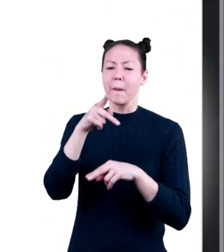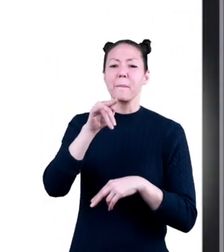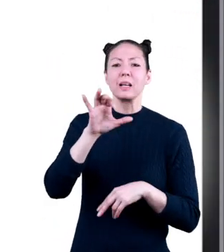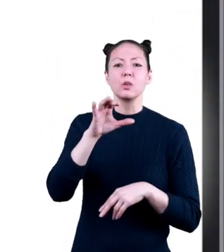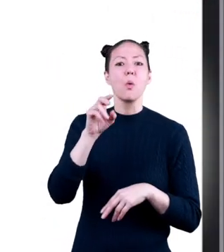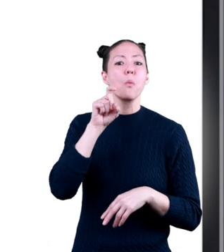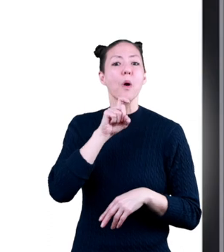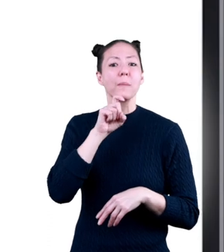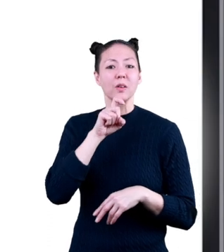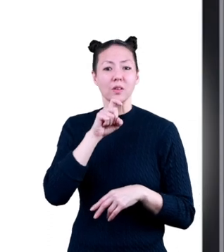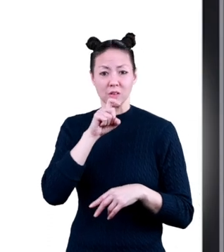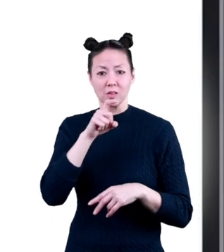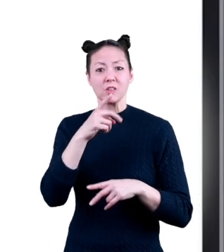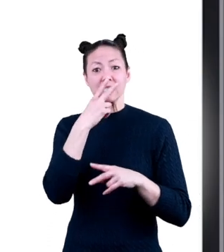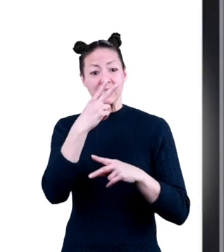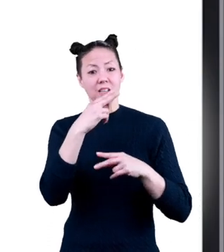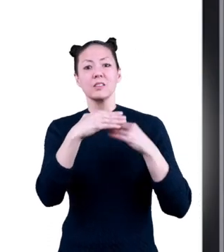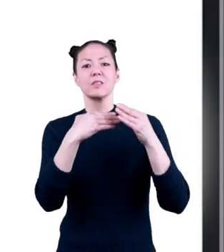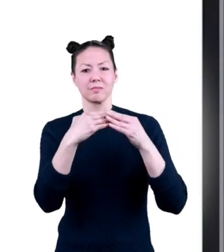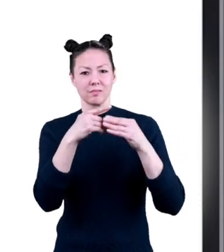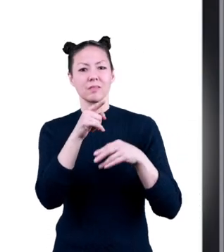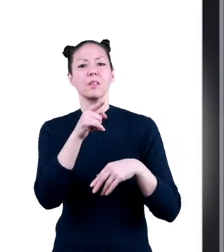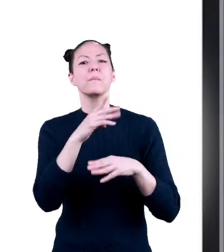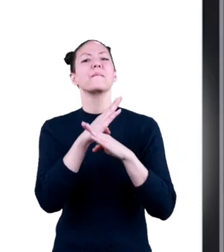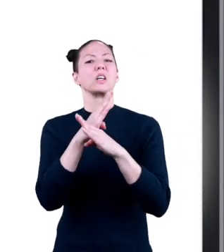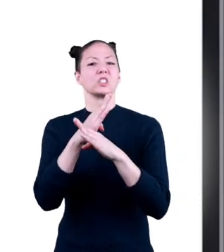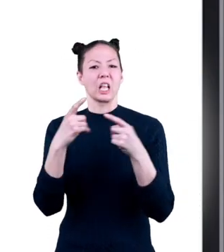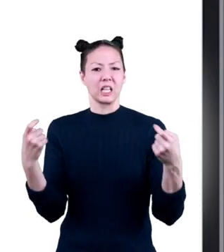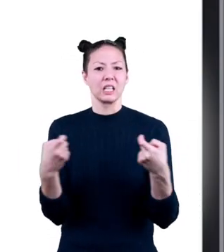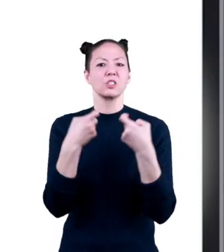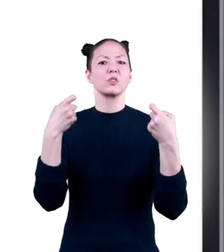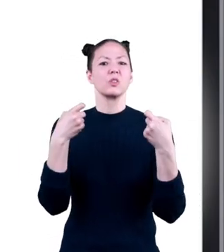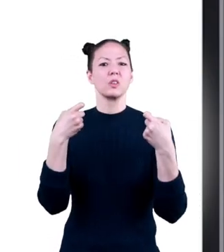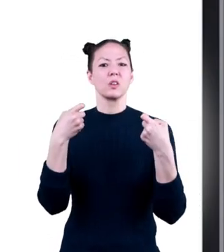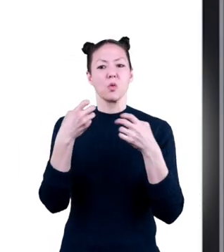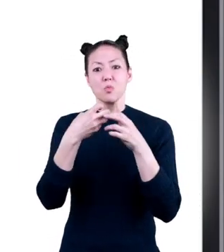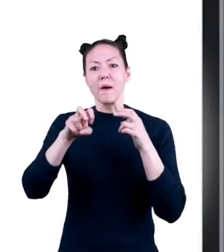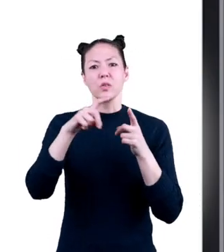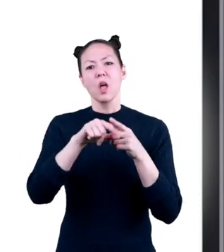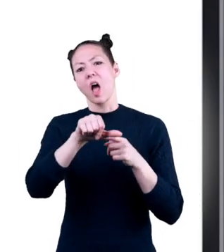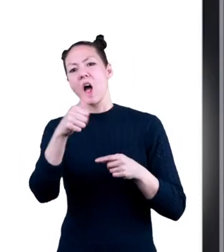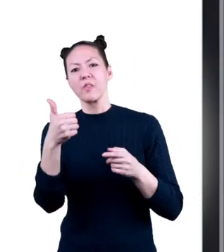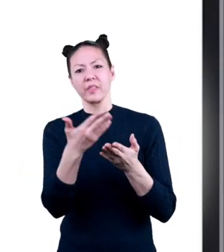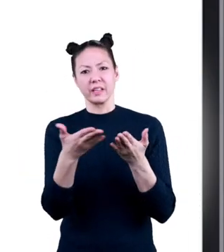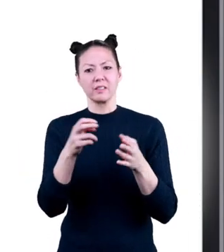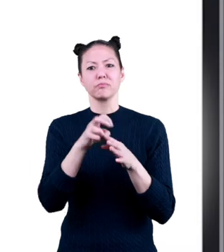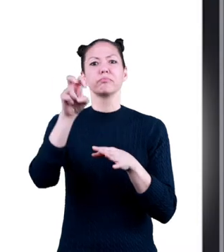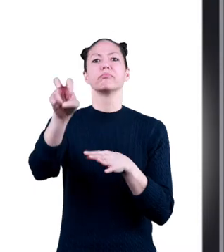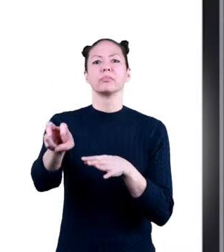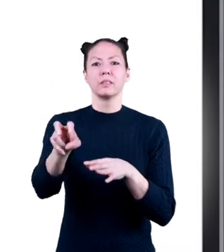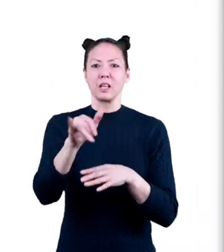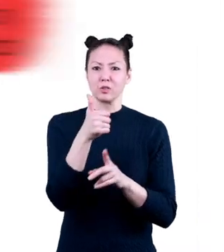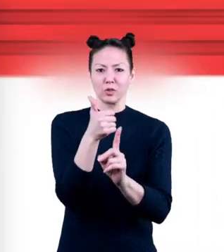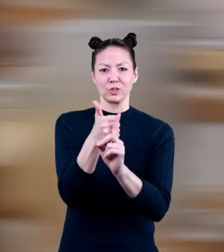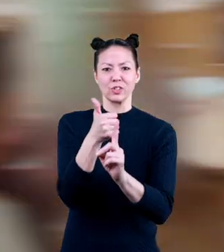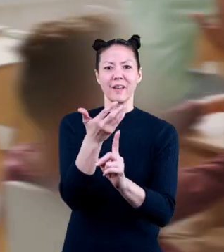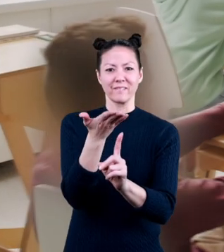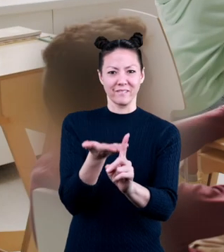used as insulators to prevent the electricity from traveling into other objects, like yourself.